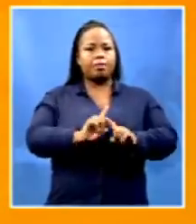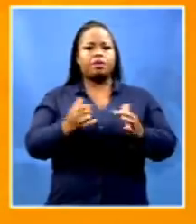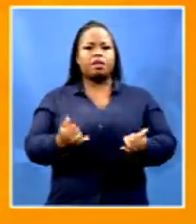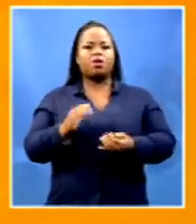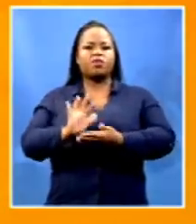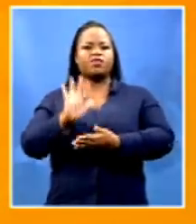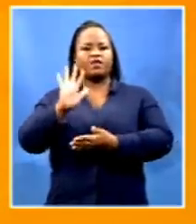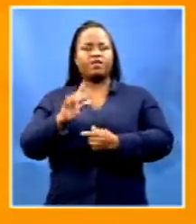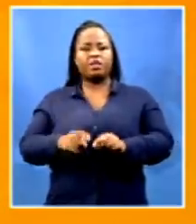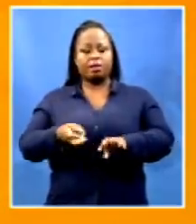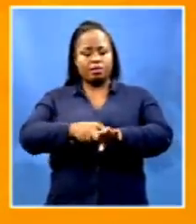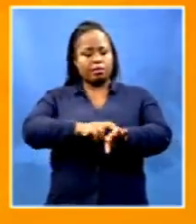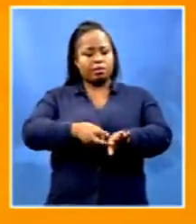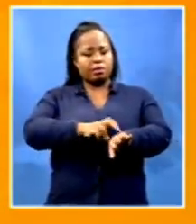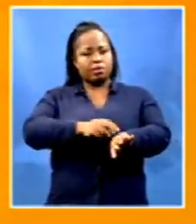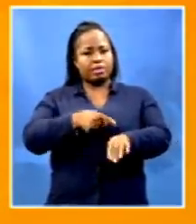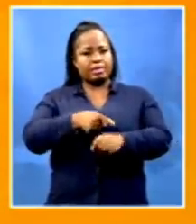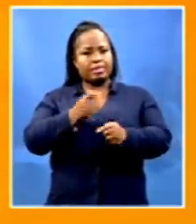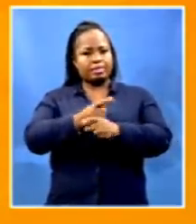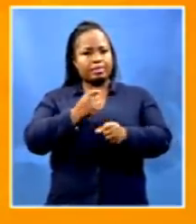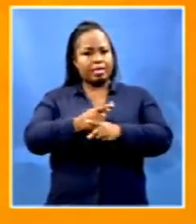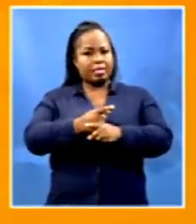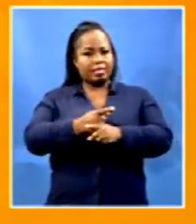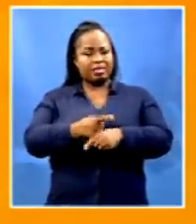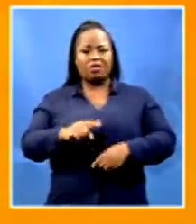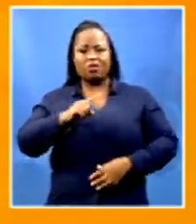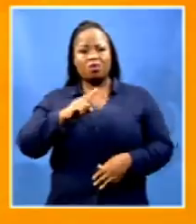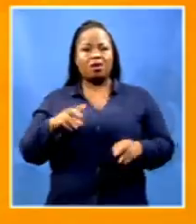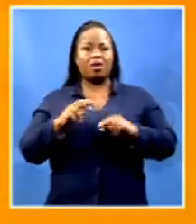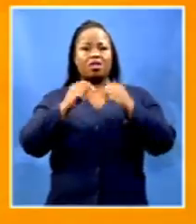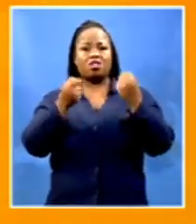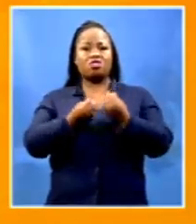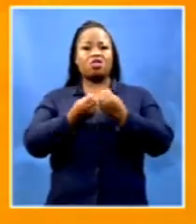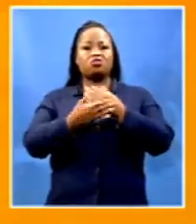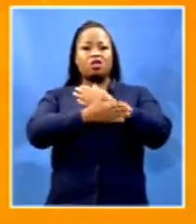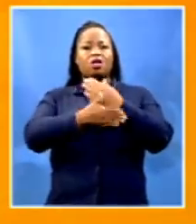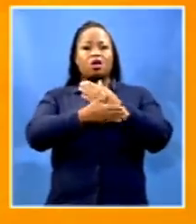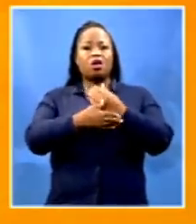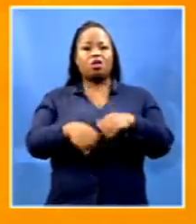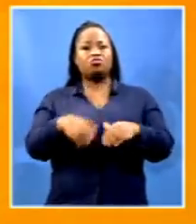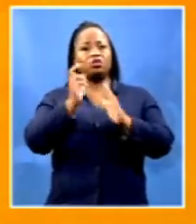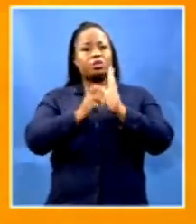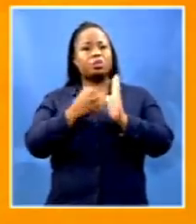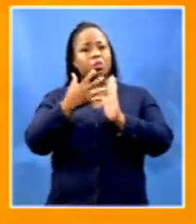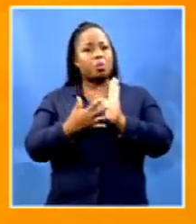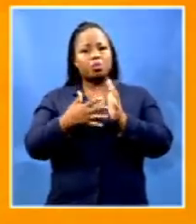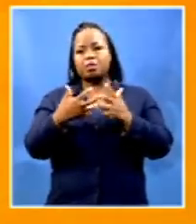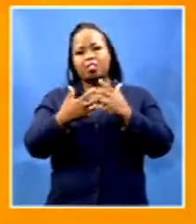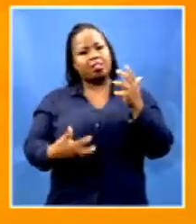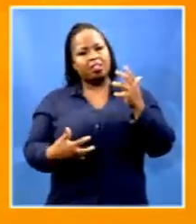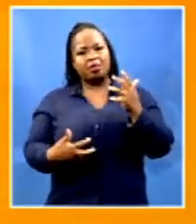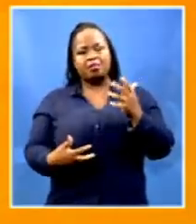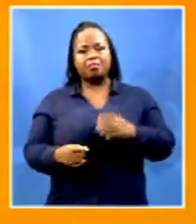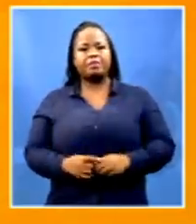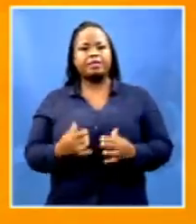those killed were passengers in the taxi. This despite the national lockdown restrictions relating to the ferrying of passengers.